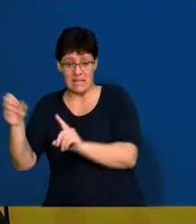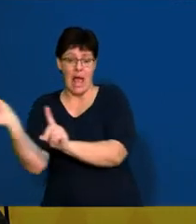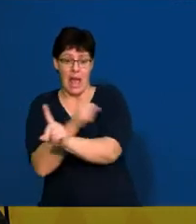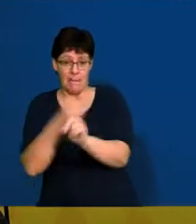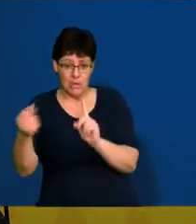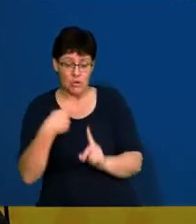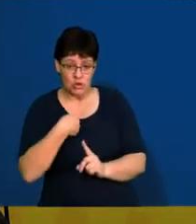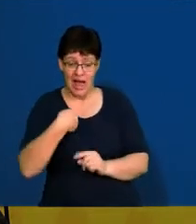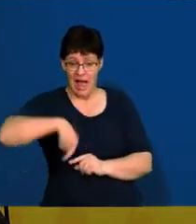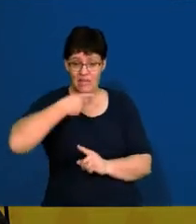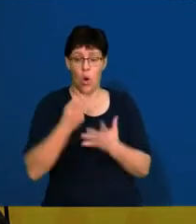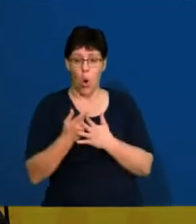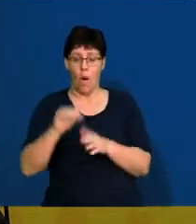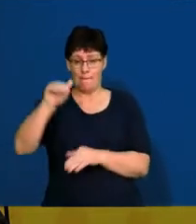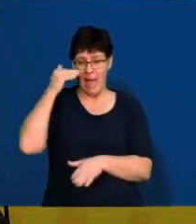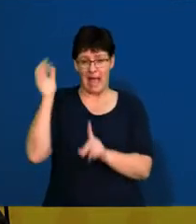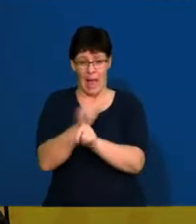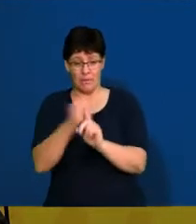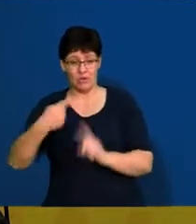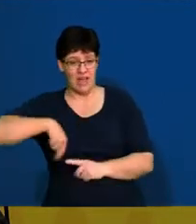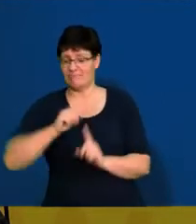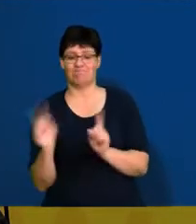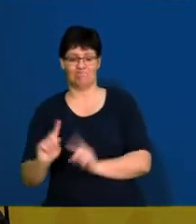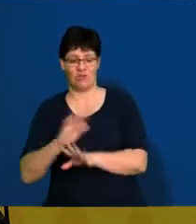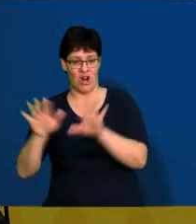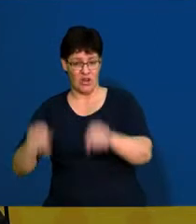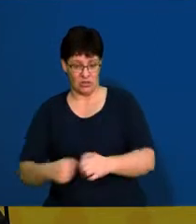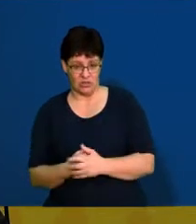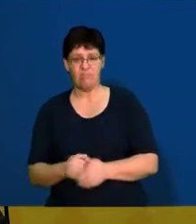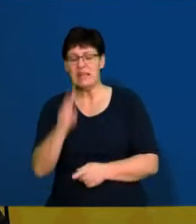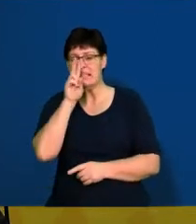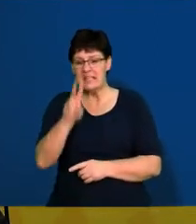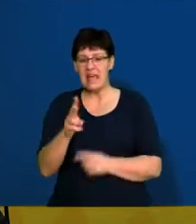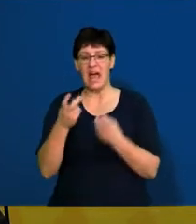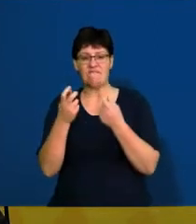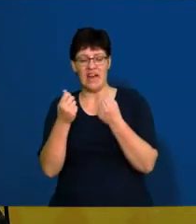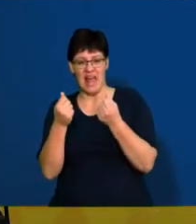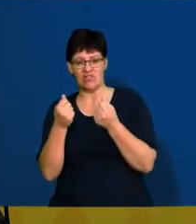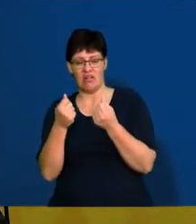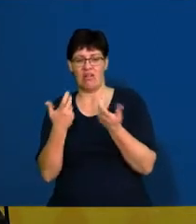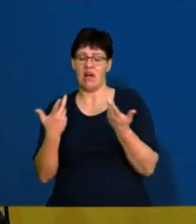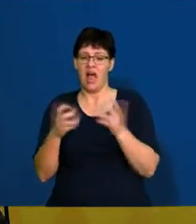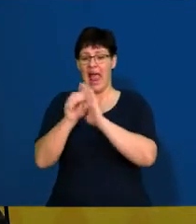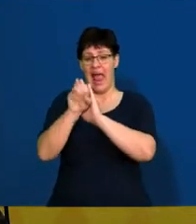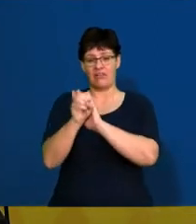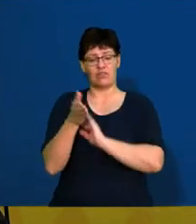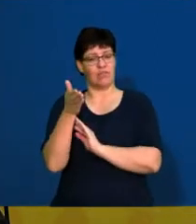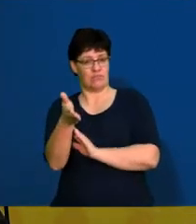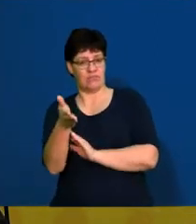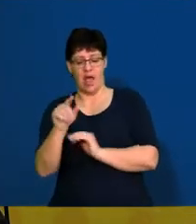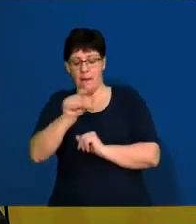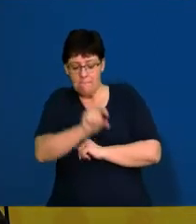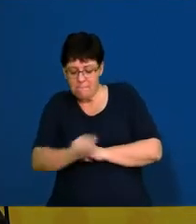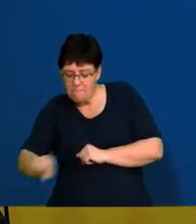financial institutions. That's why you'll see that whenever a financial institution advert comes on TV, at the